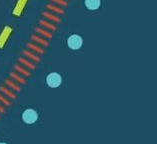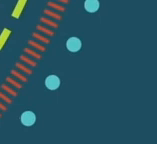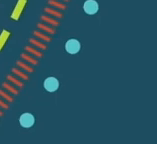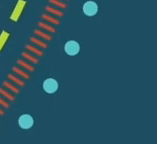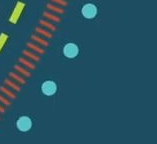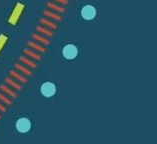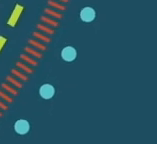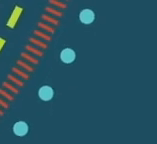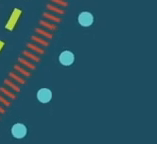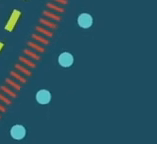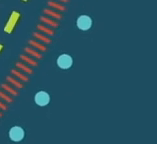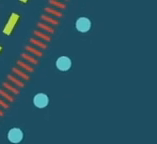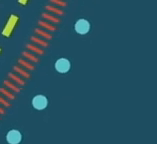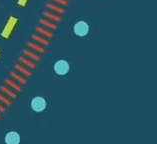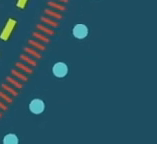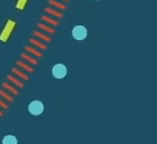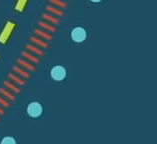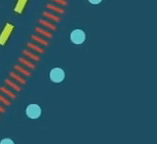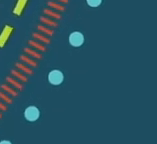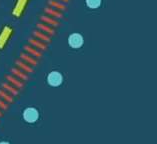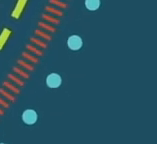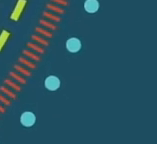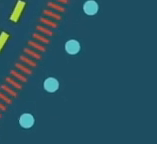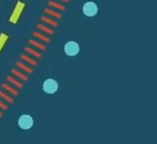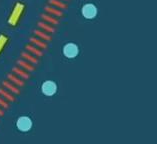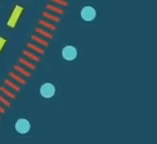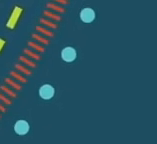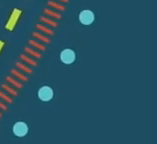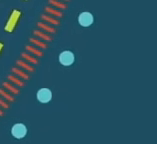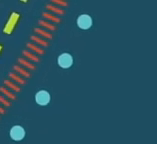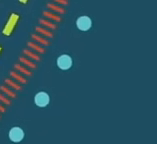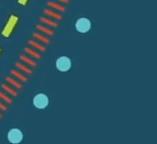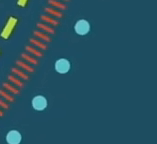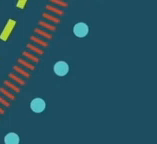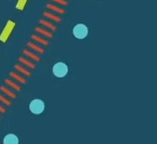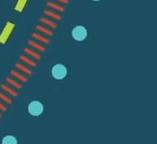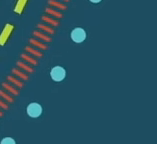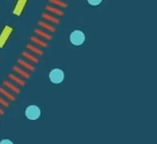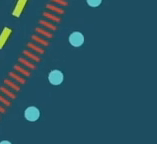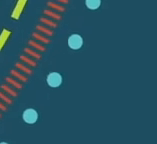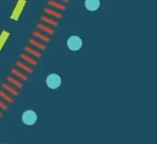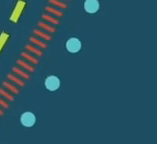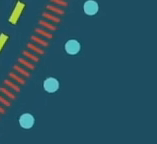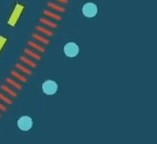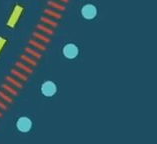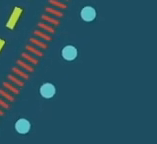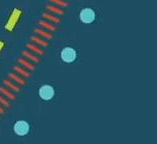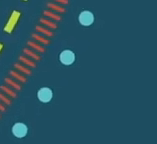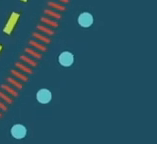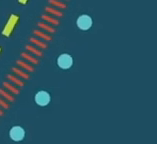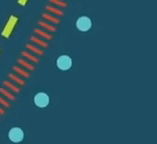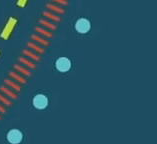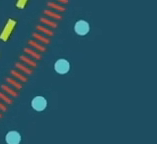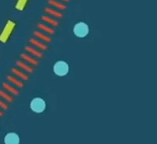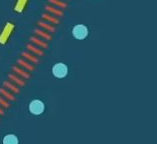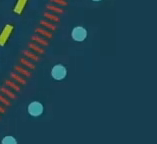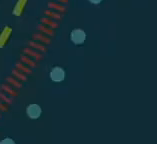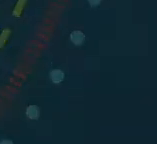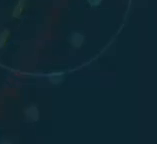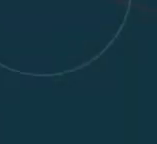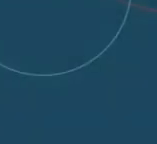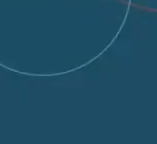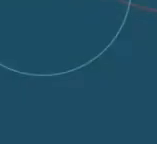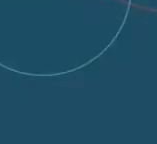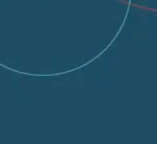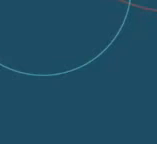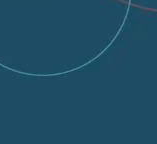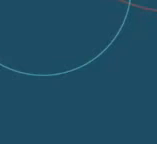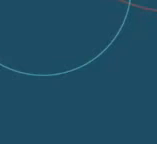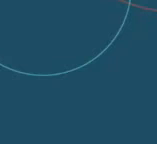for